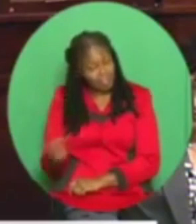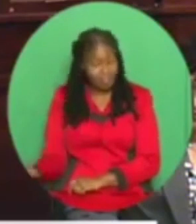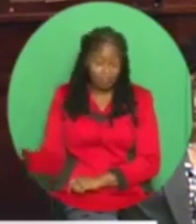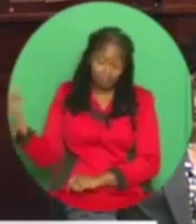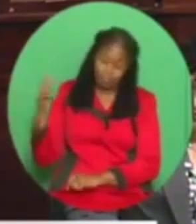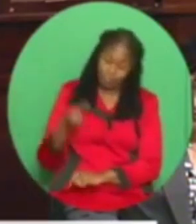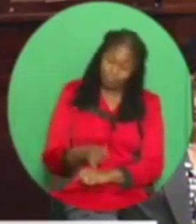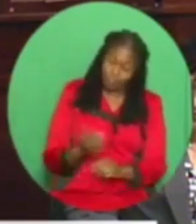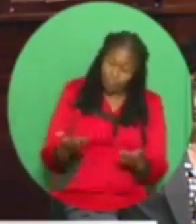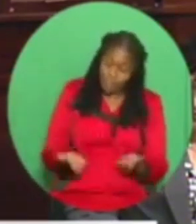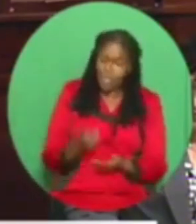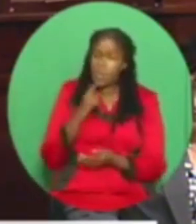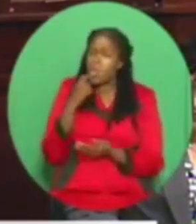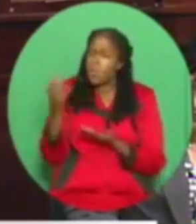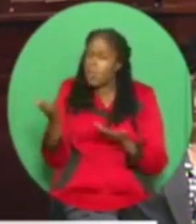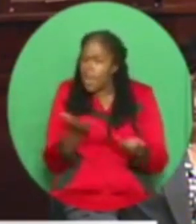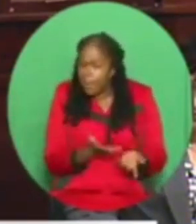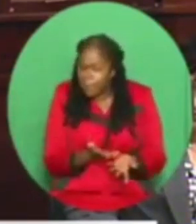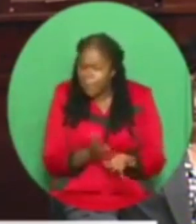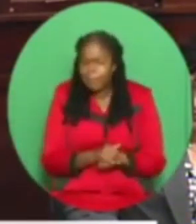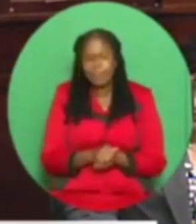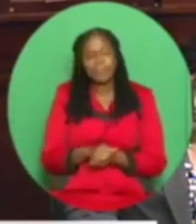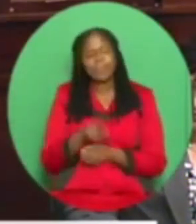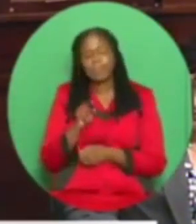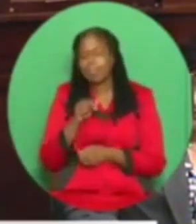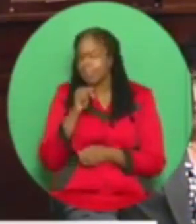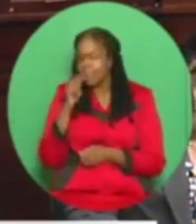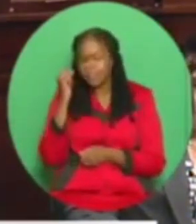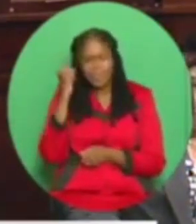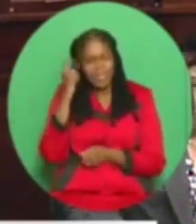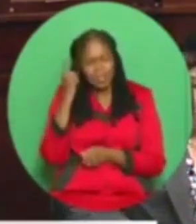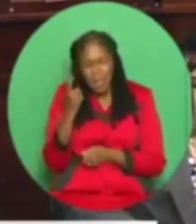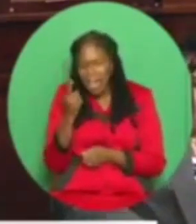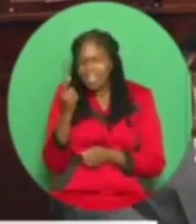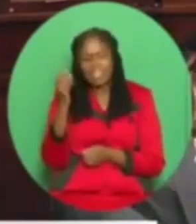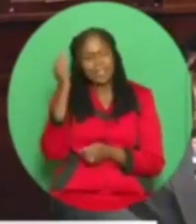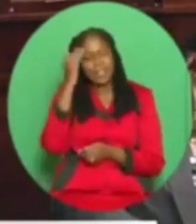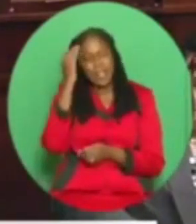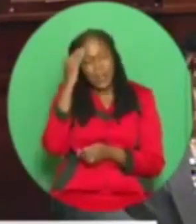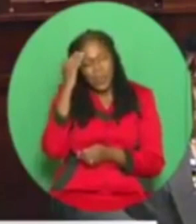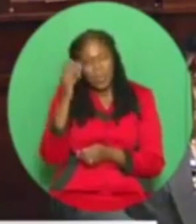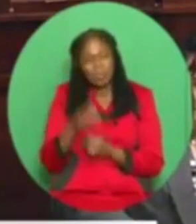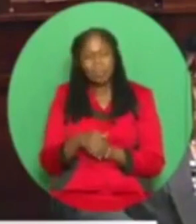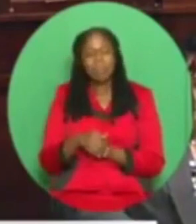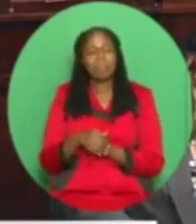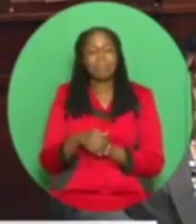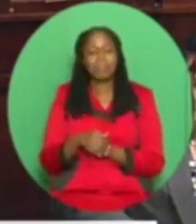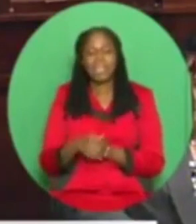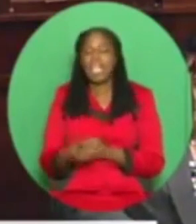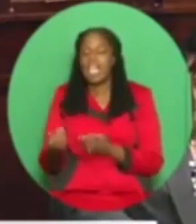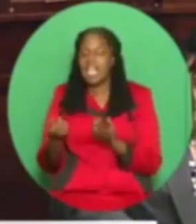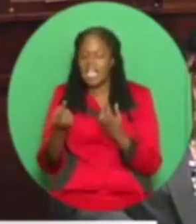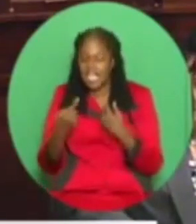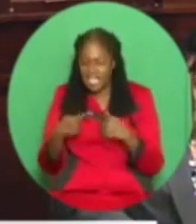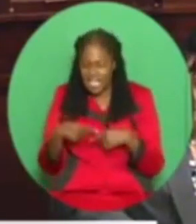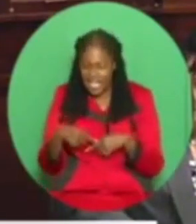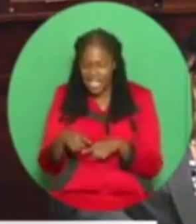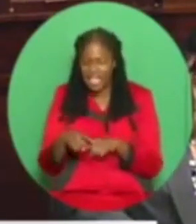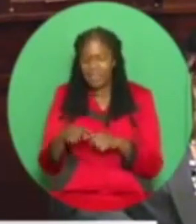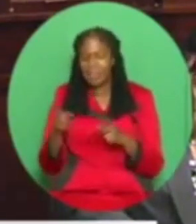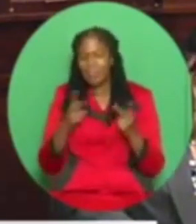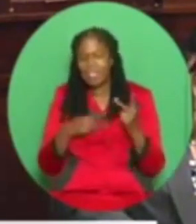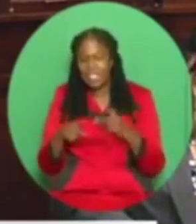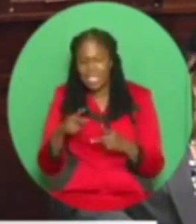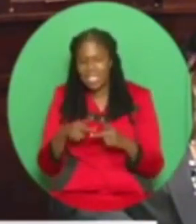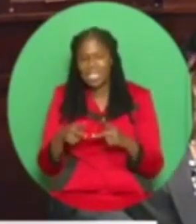you will not be surprised to know that Mr. Van Dyke came to Trinidad to find and be in the company of one Mr. Vidya Devki